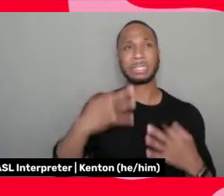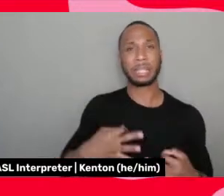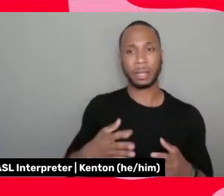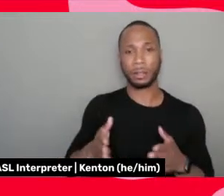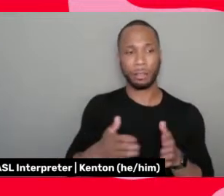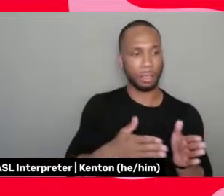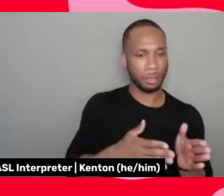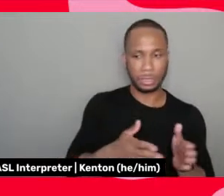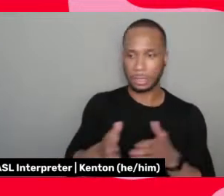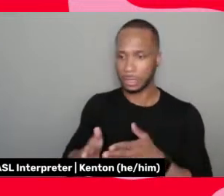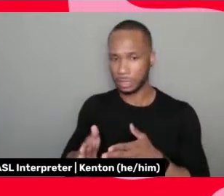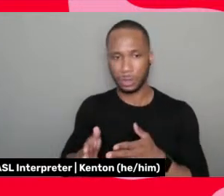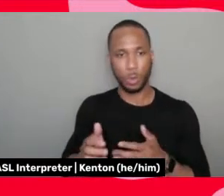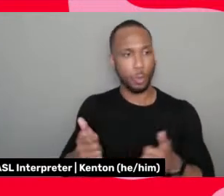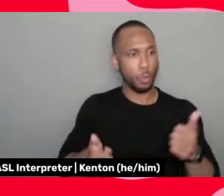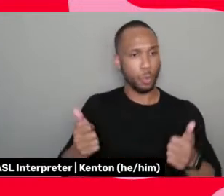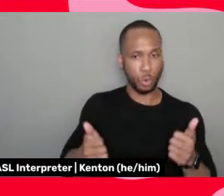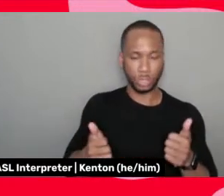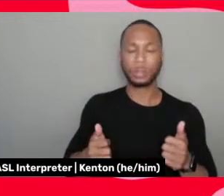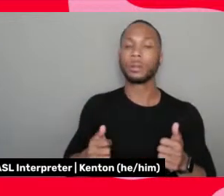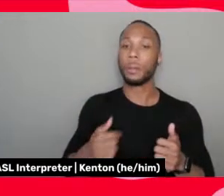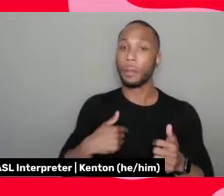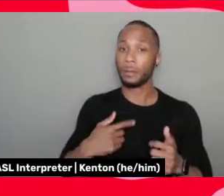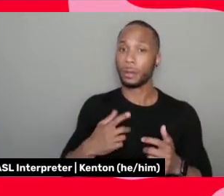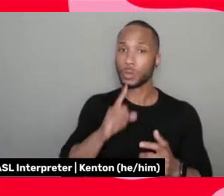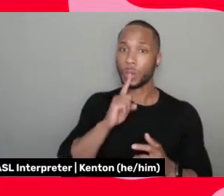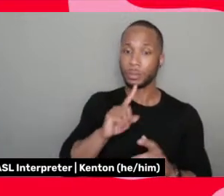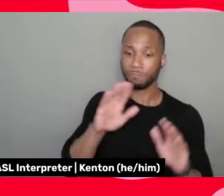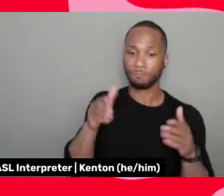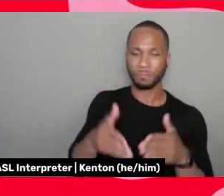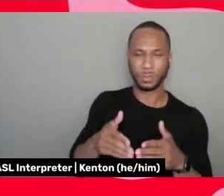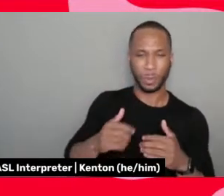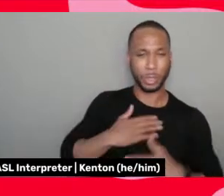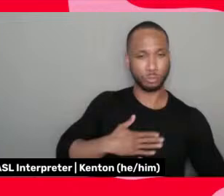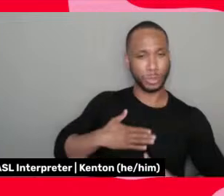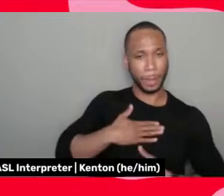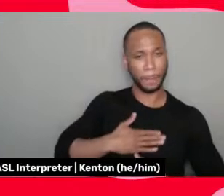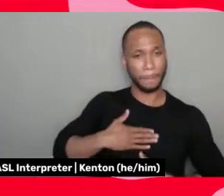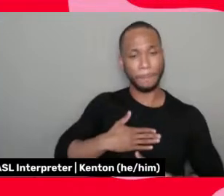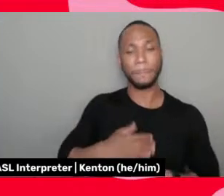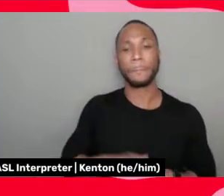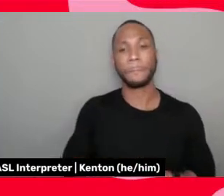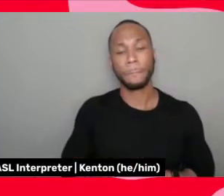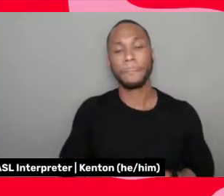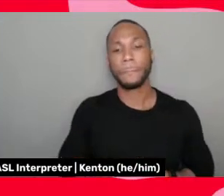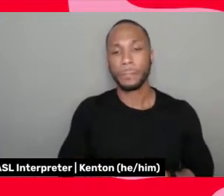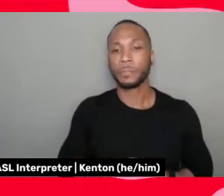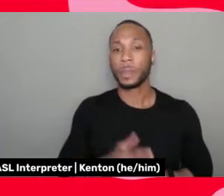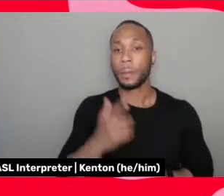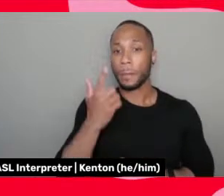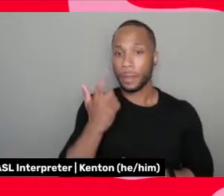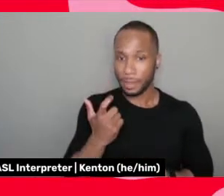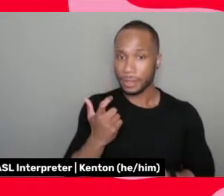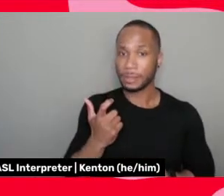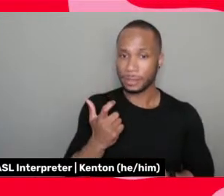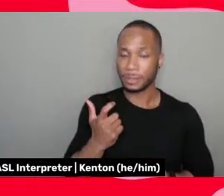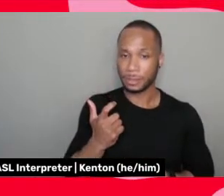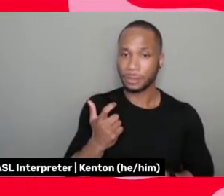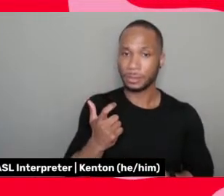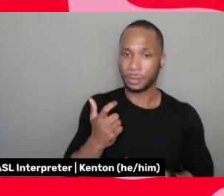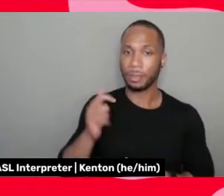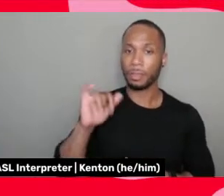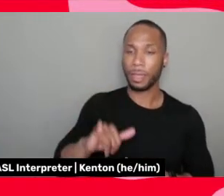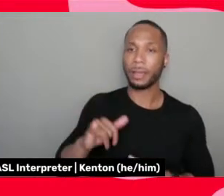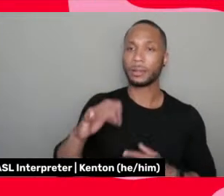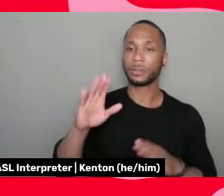had a quandary for everything, but especially entertainment. Um, because the donning of the African garb